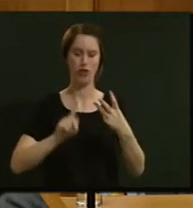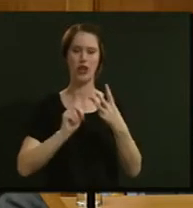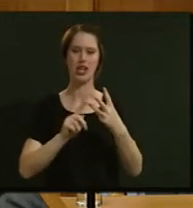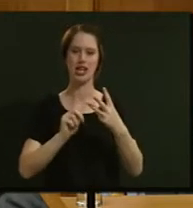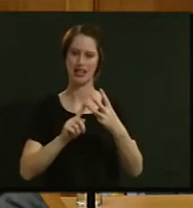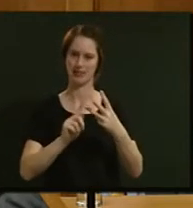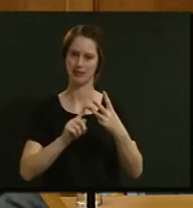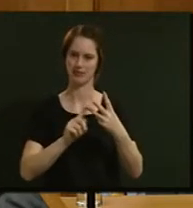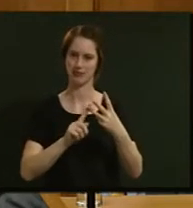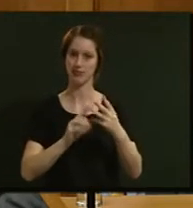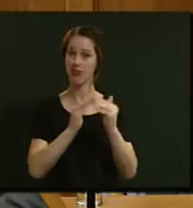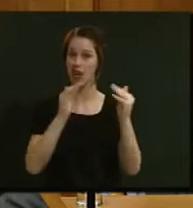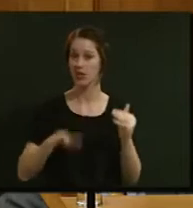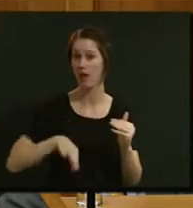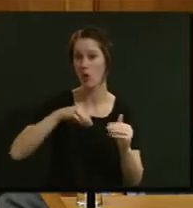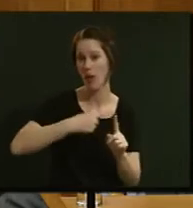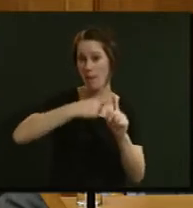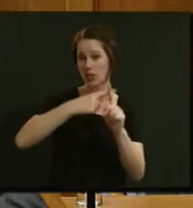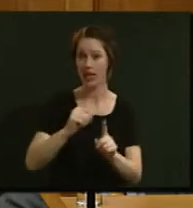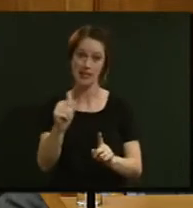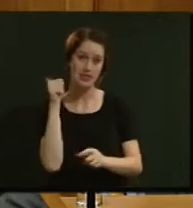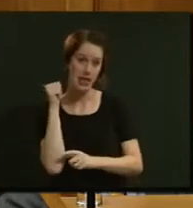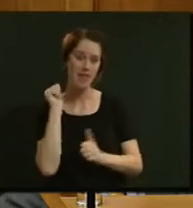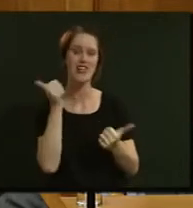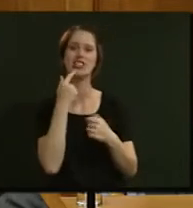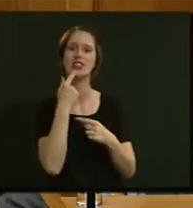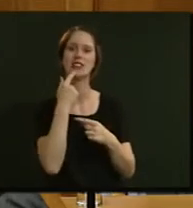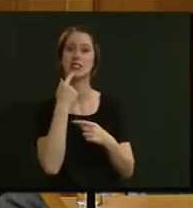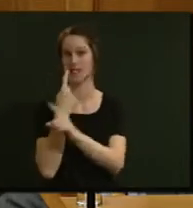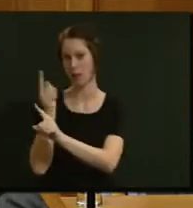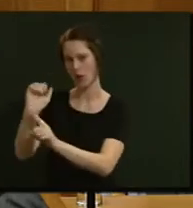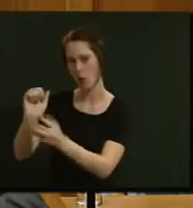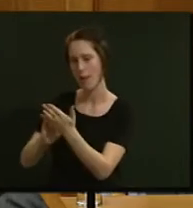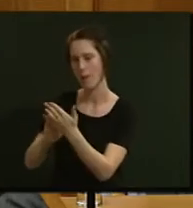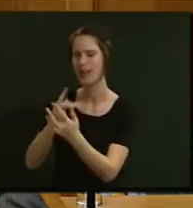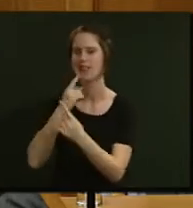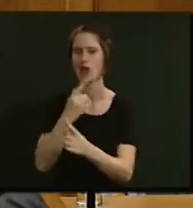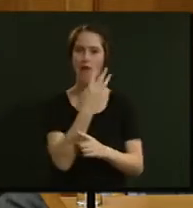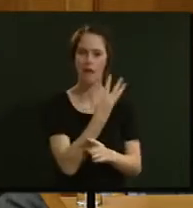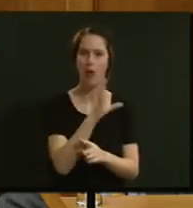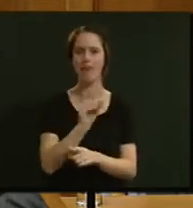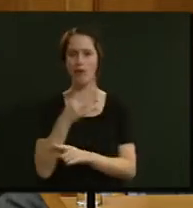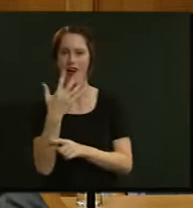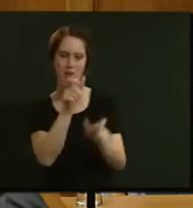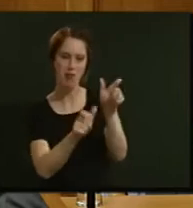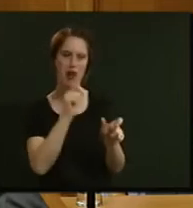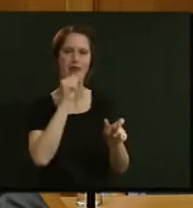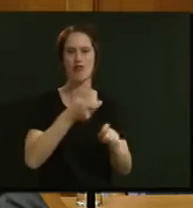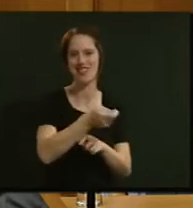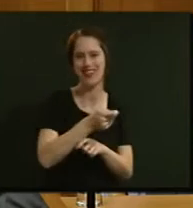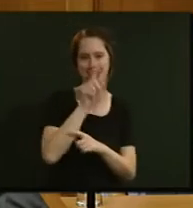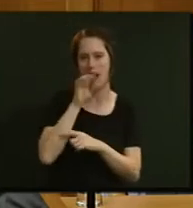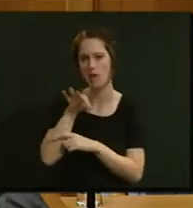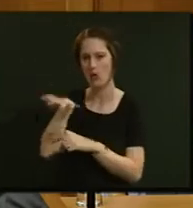I would note that the housing affordability measure yesterday, mentioned by the member, showing four out of five people in that category,